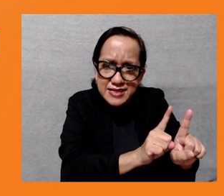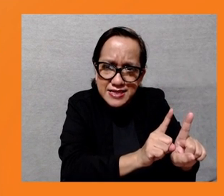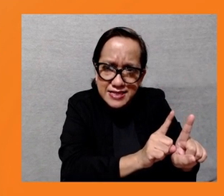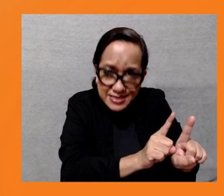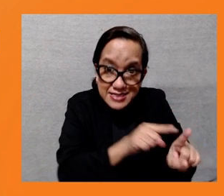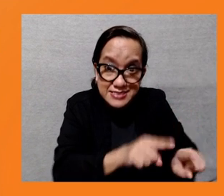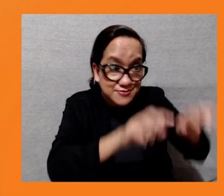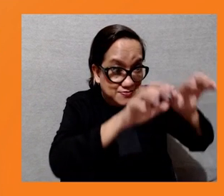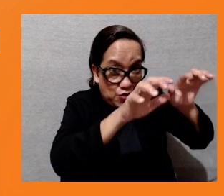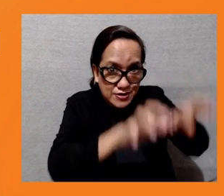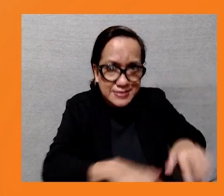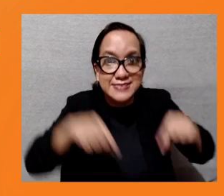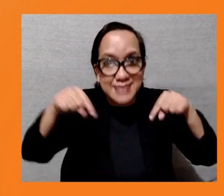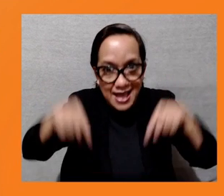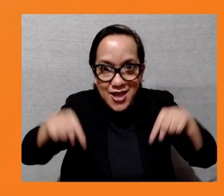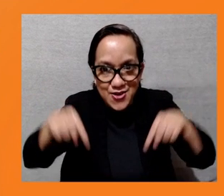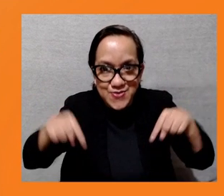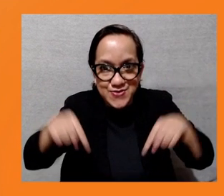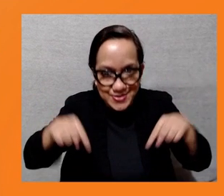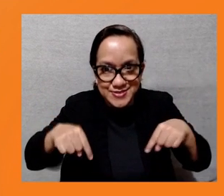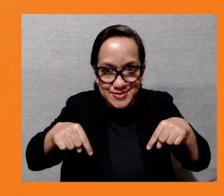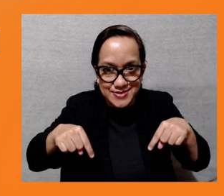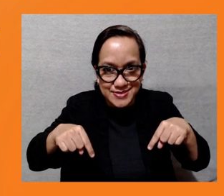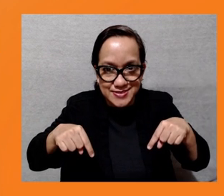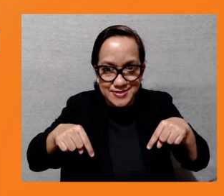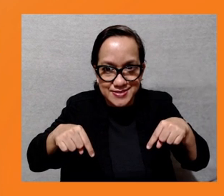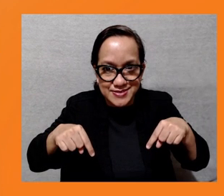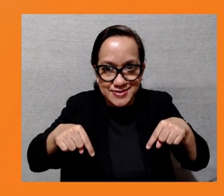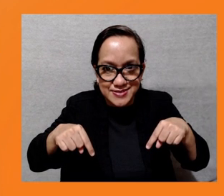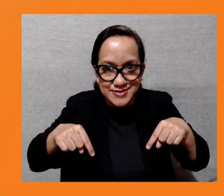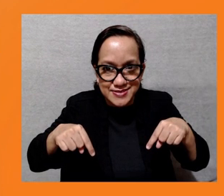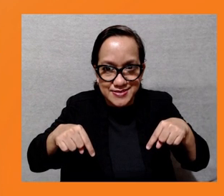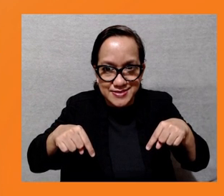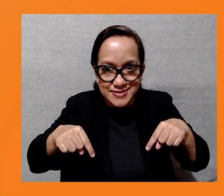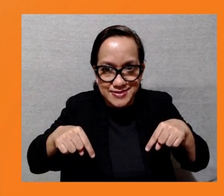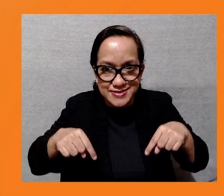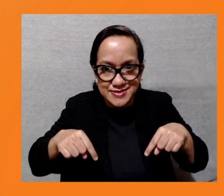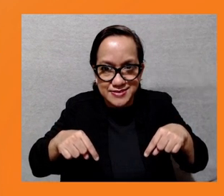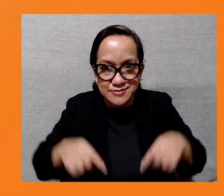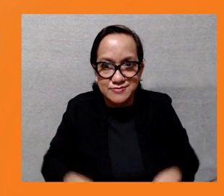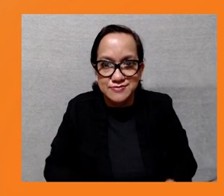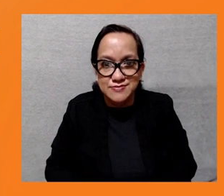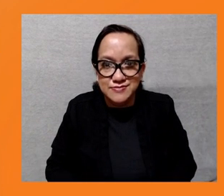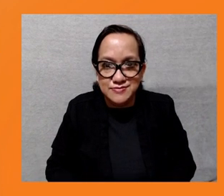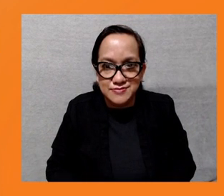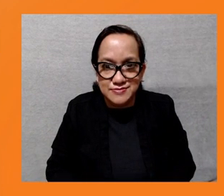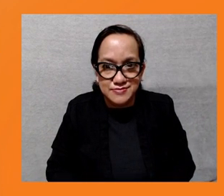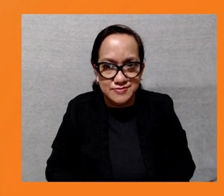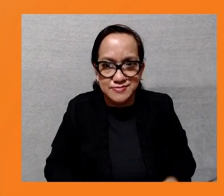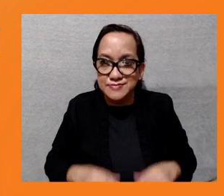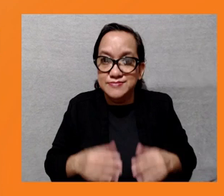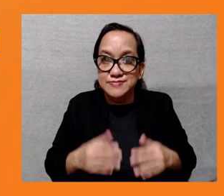Any coal-fired power station that we'd be seeking to have accelerated retirement of, we would go through a